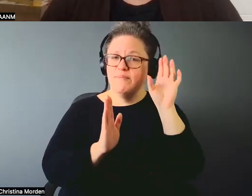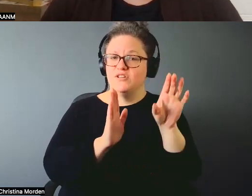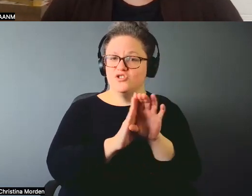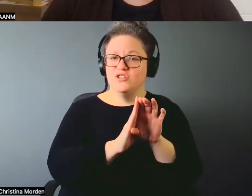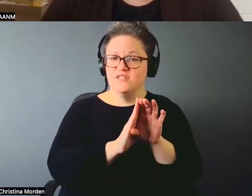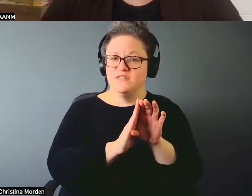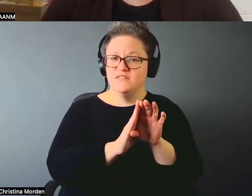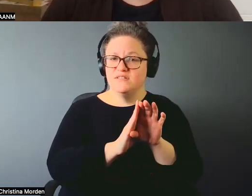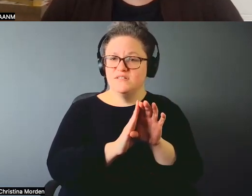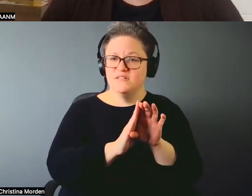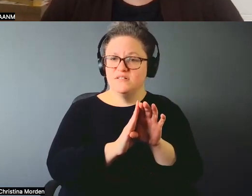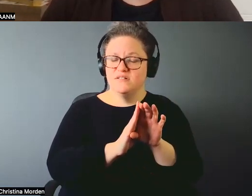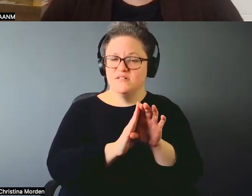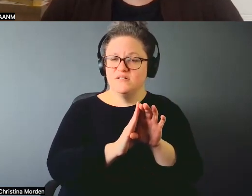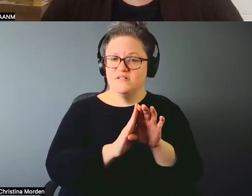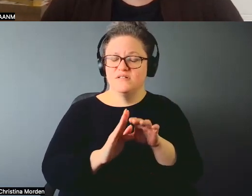say to me, like.